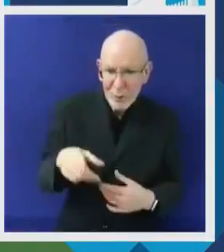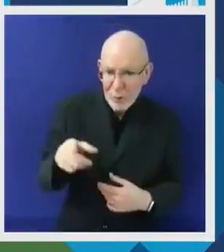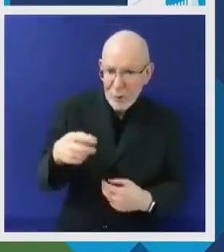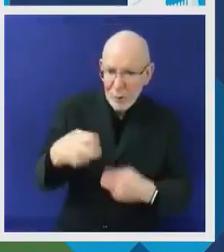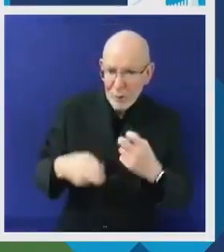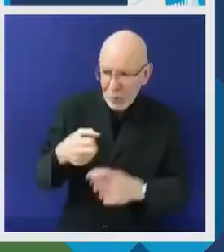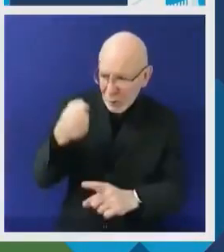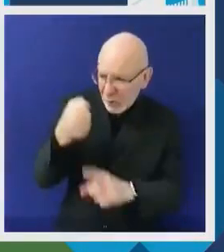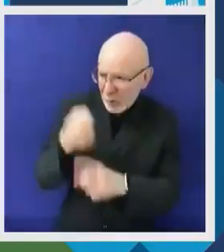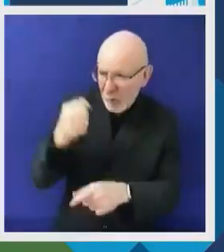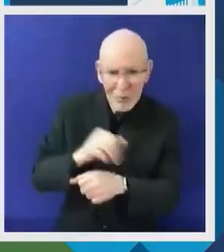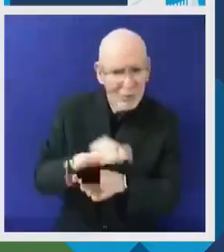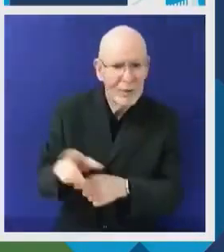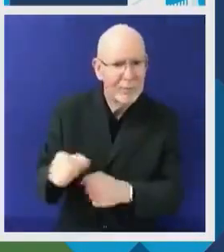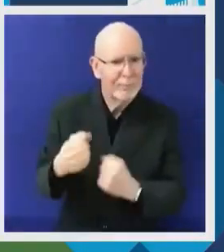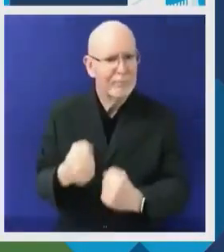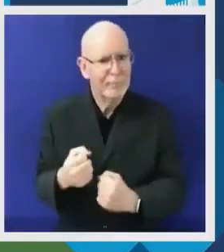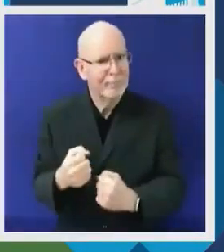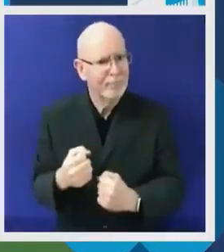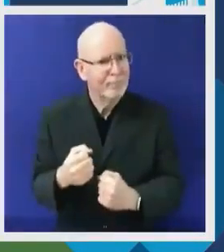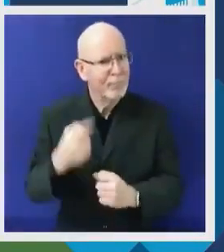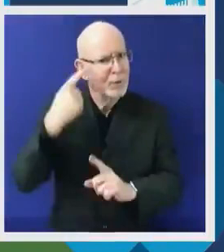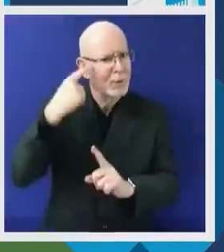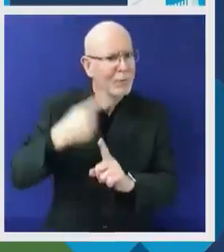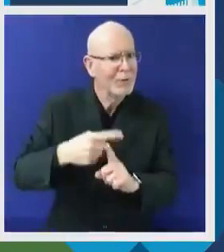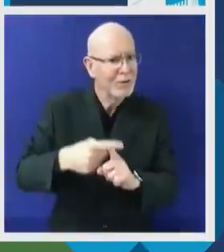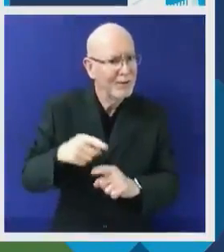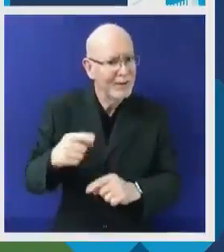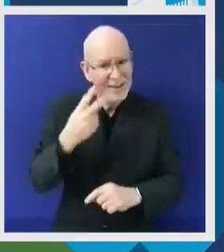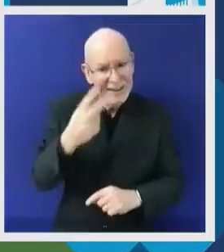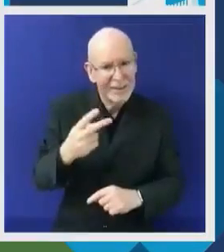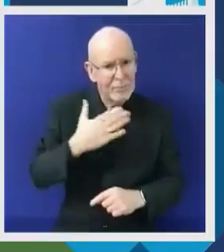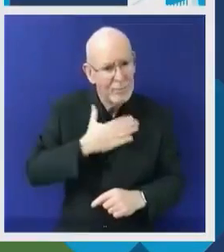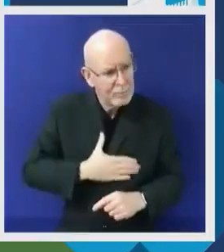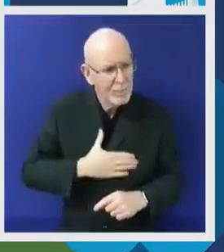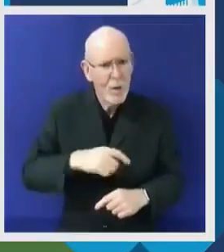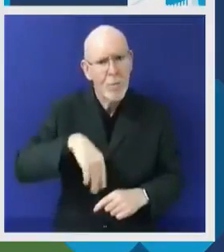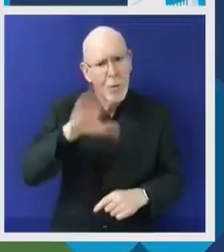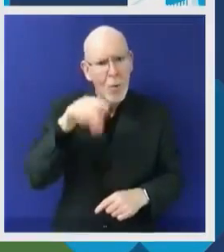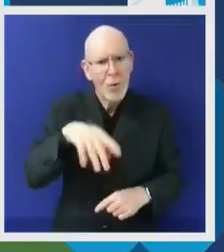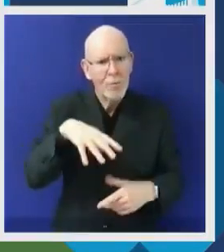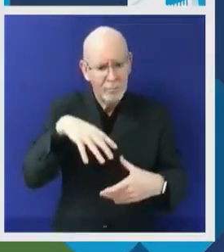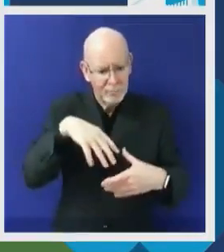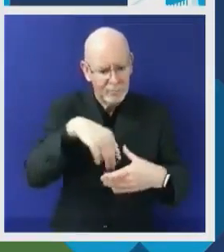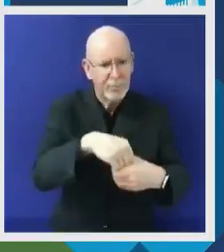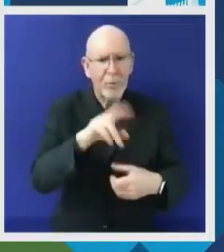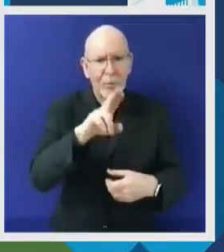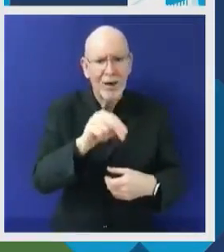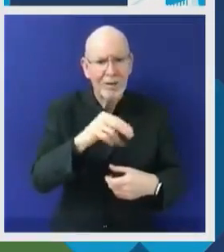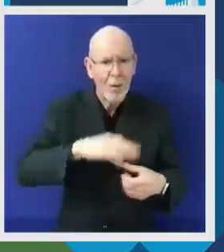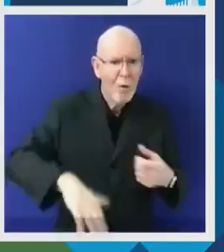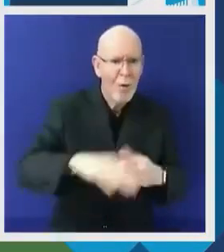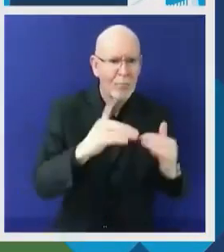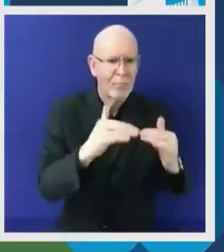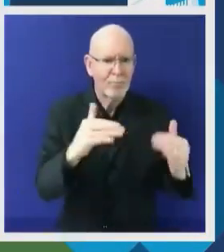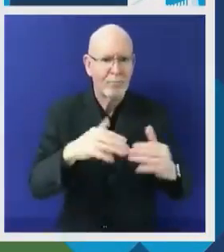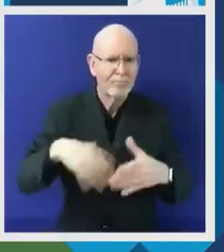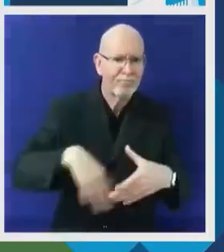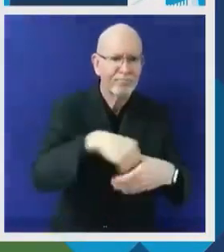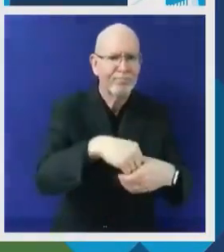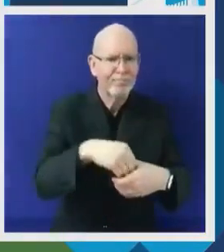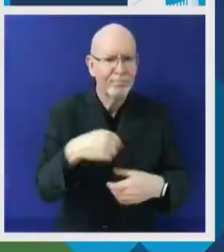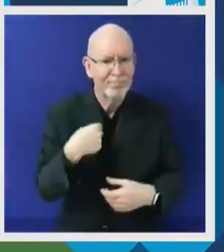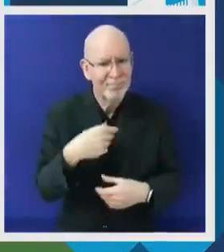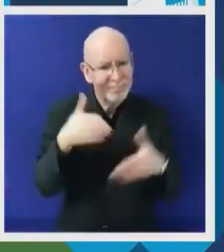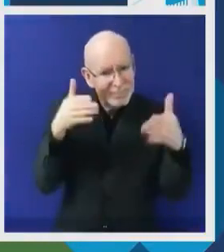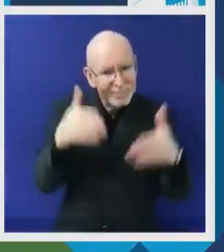young people. The accelerated implementation of this strategy will be critical to ensure we are able to deliver on this